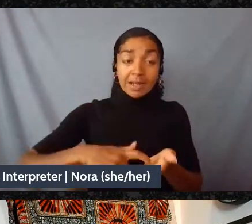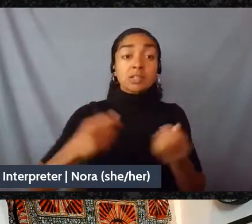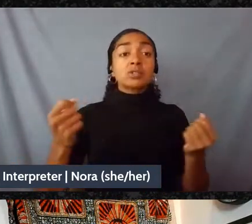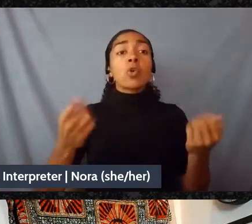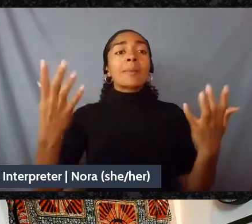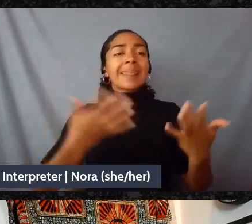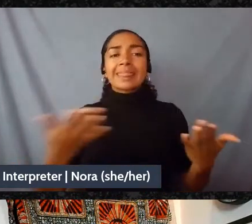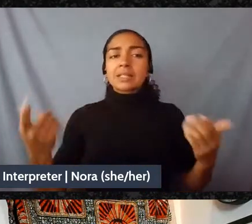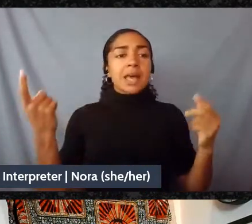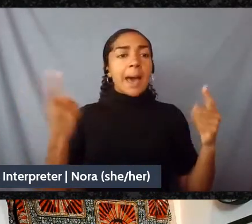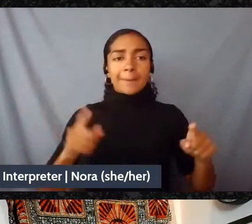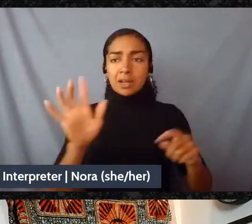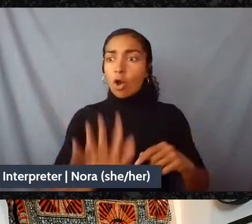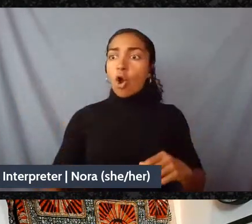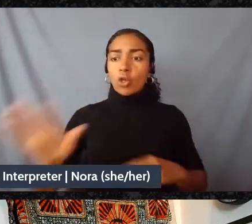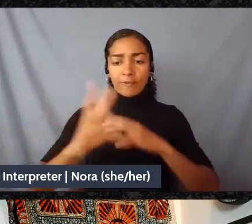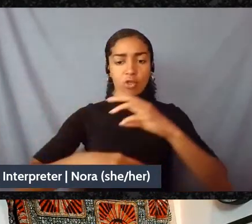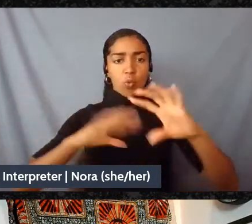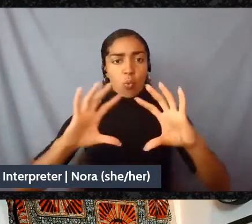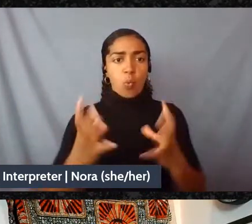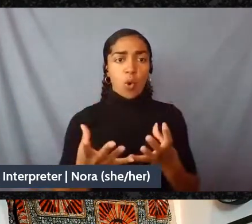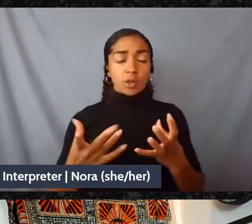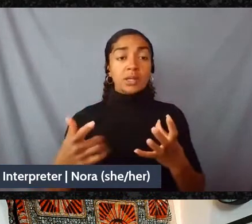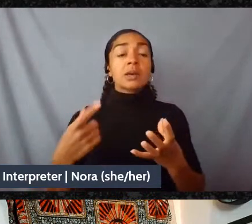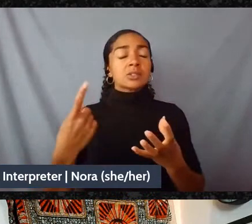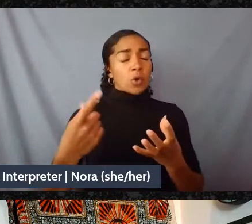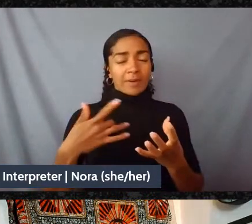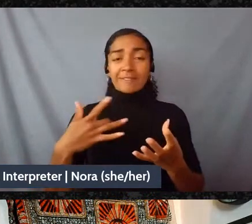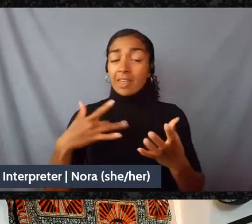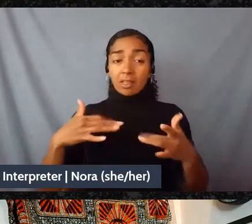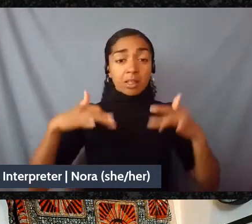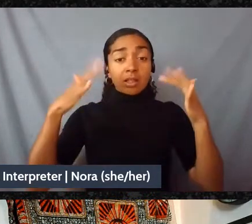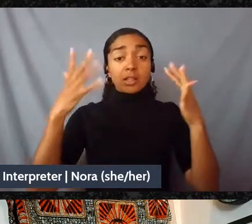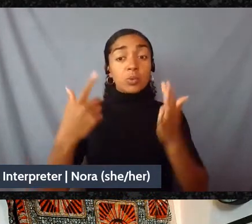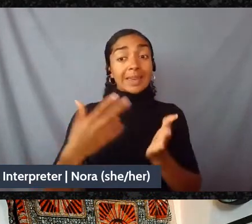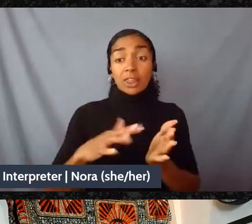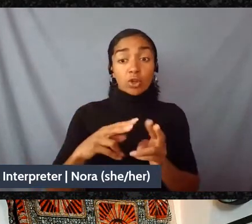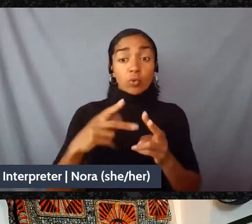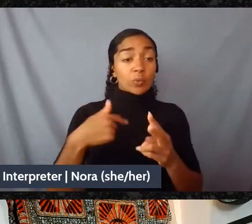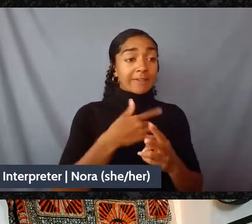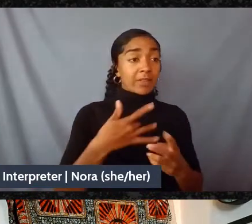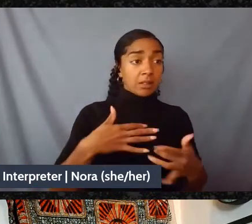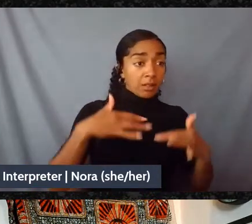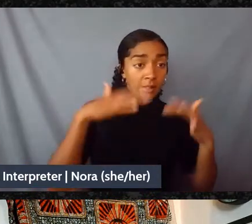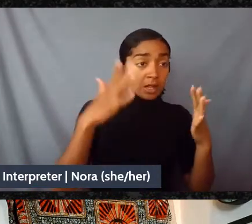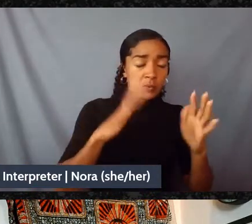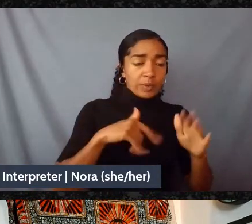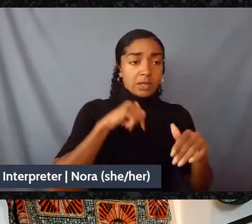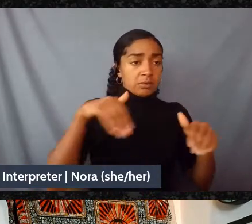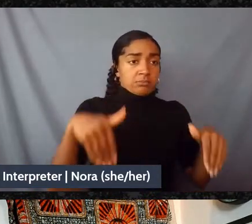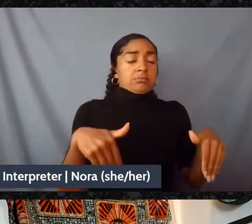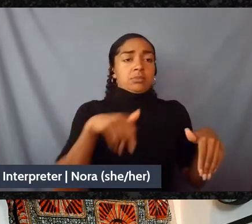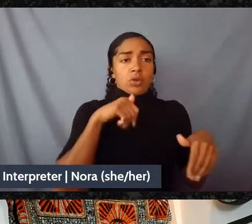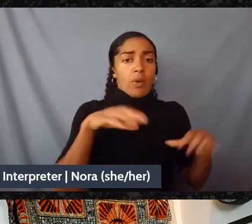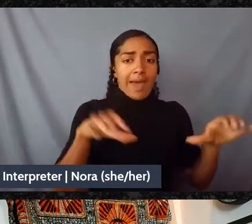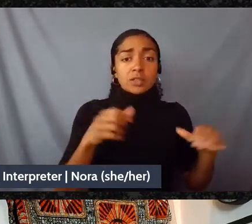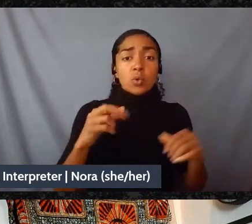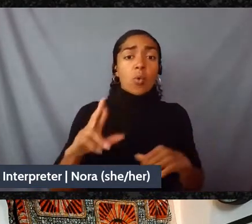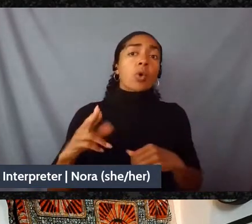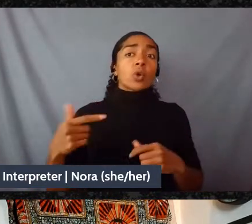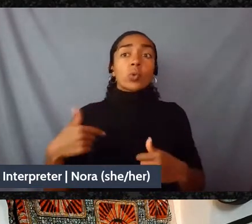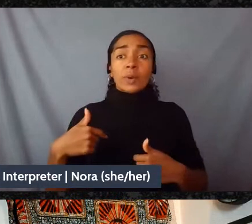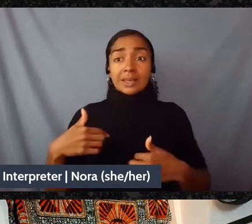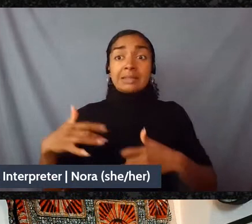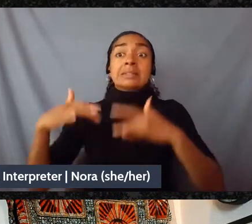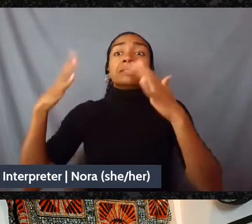and we get overwhelmed and then we don't take action or we get overwhelmed and we only take armchair critique action and I think that this is a